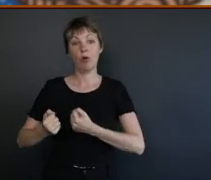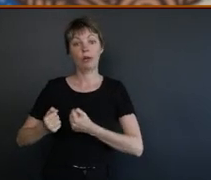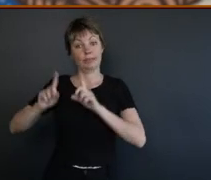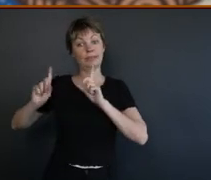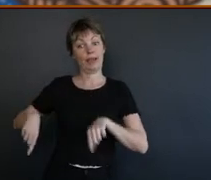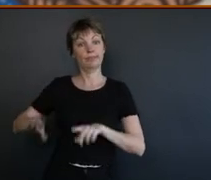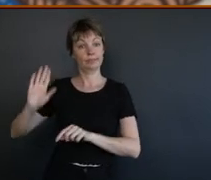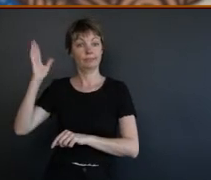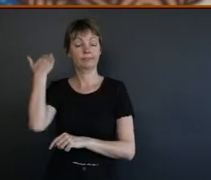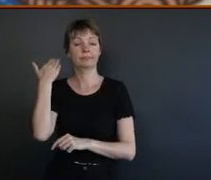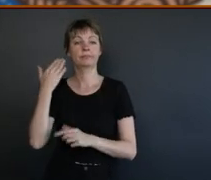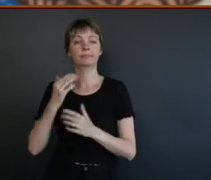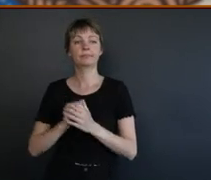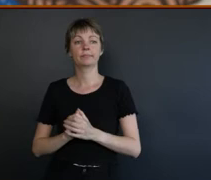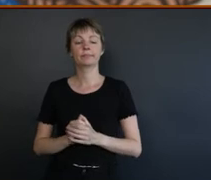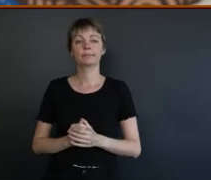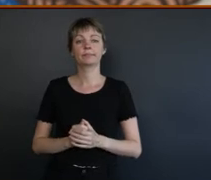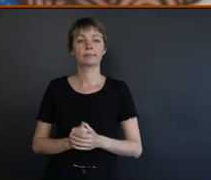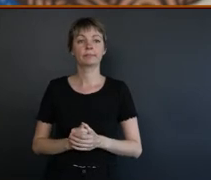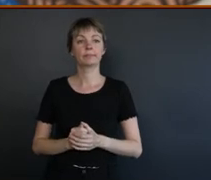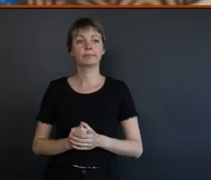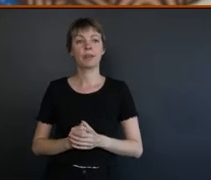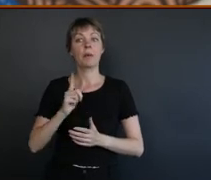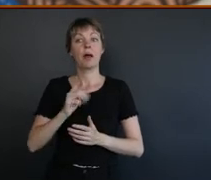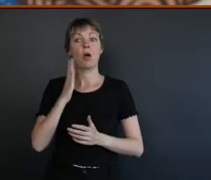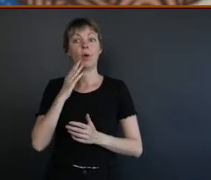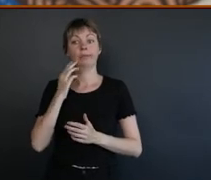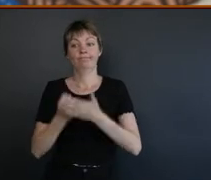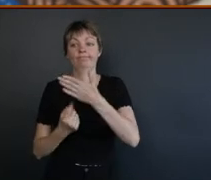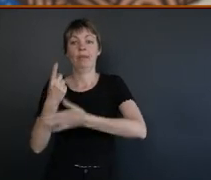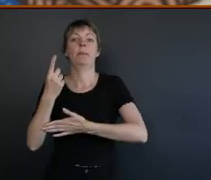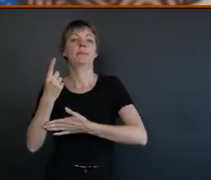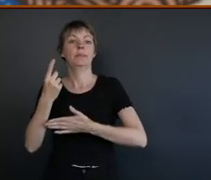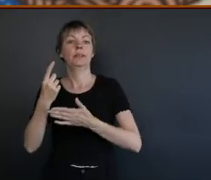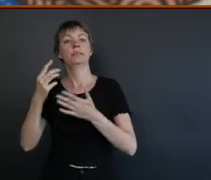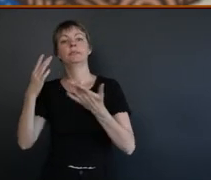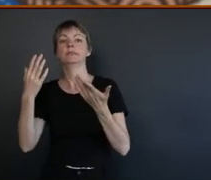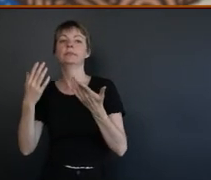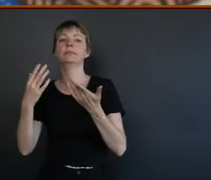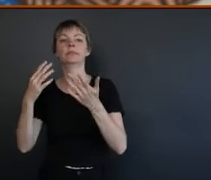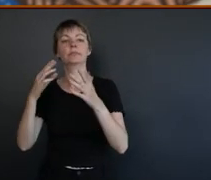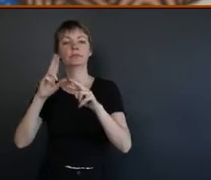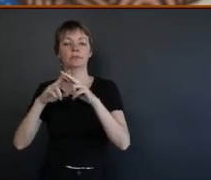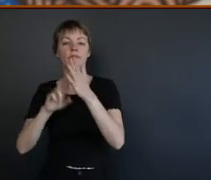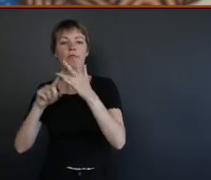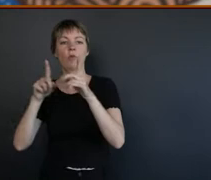And with the happening of Mr. Floyd and Mr.